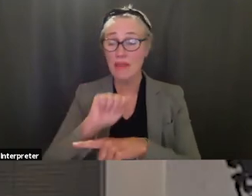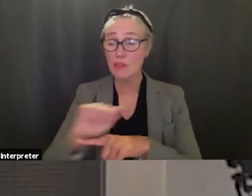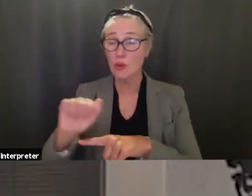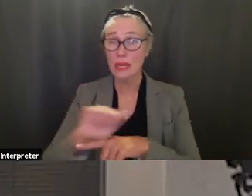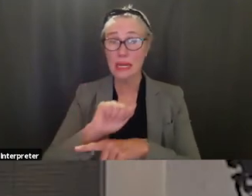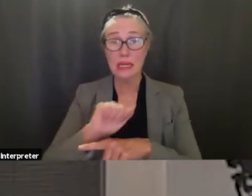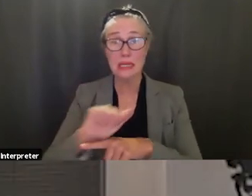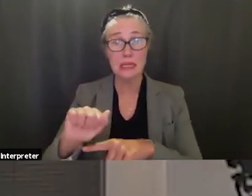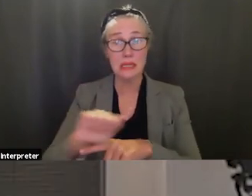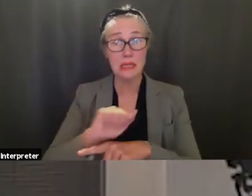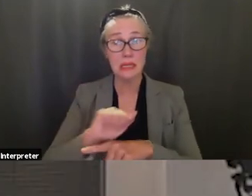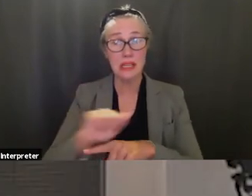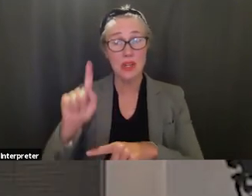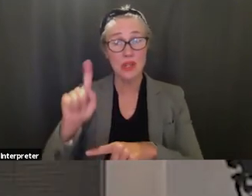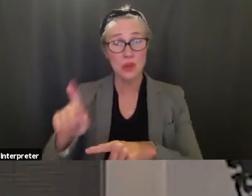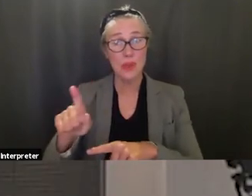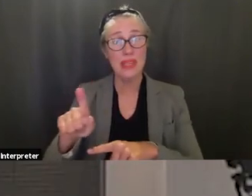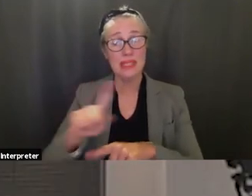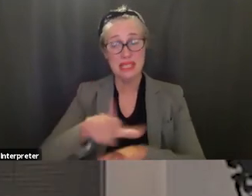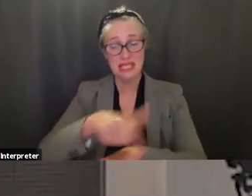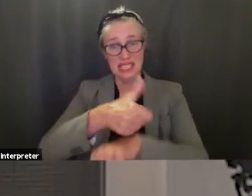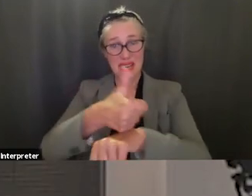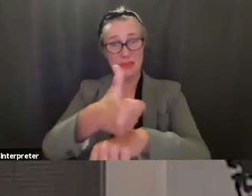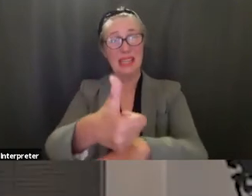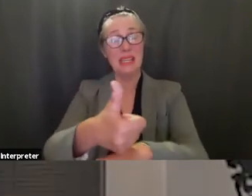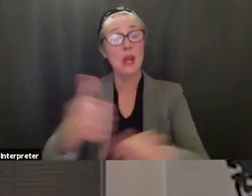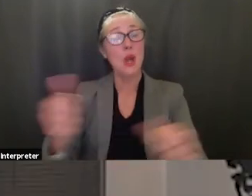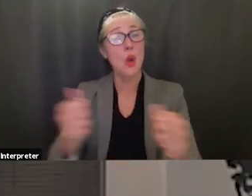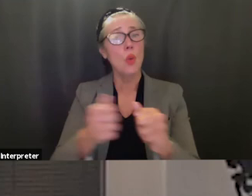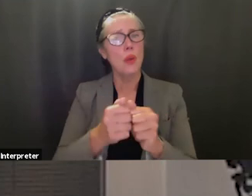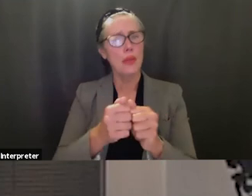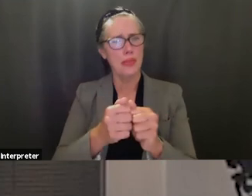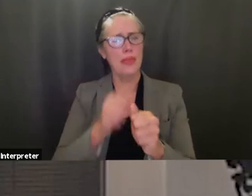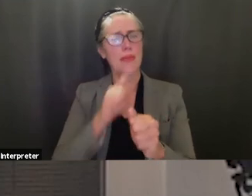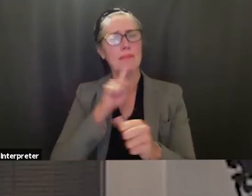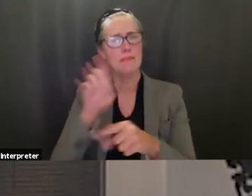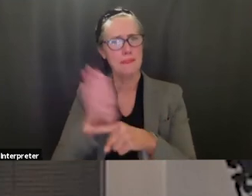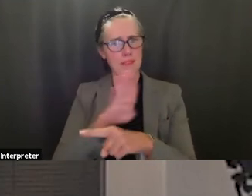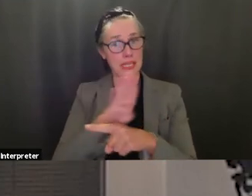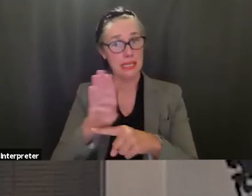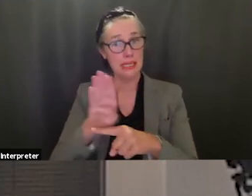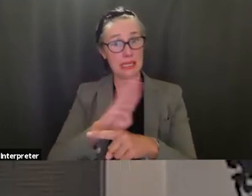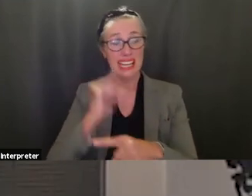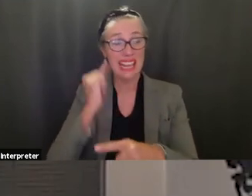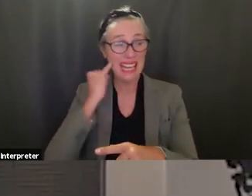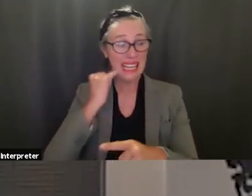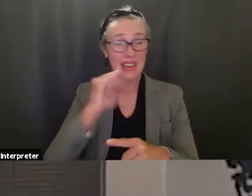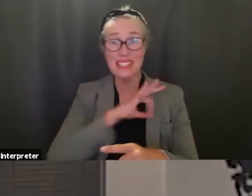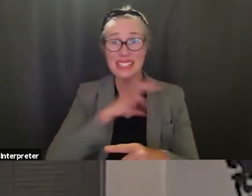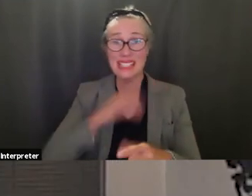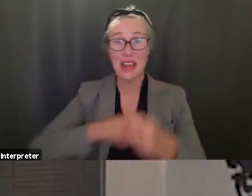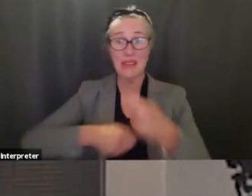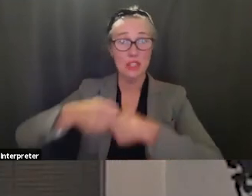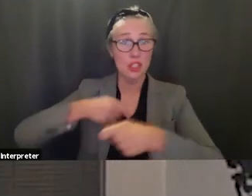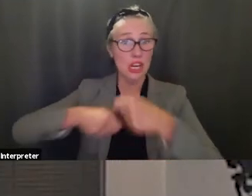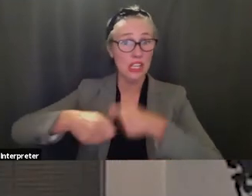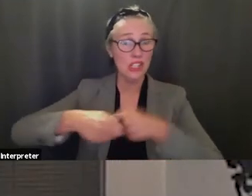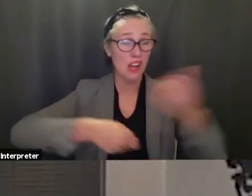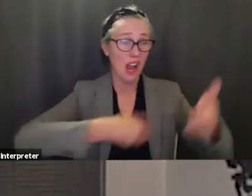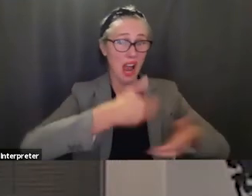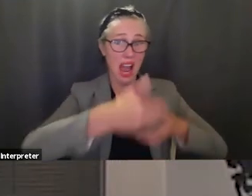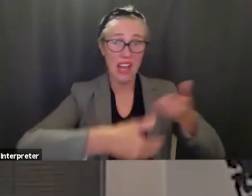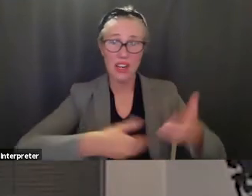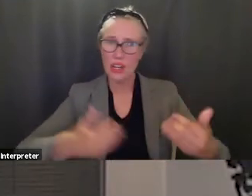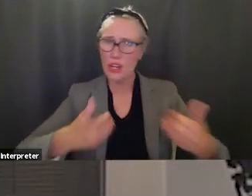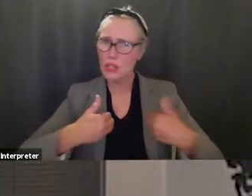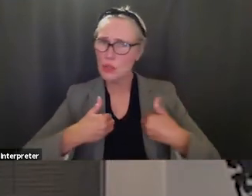so that this is implemented with fidelity and also as we get new staff staff turnover are there systems in place that